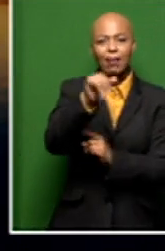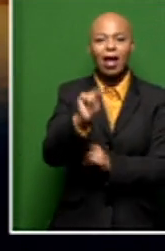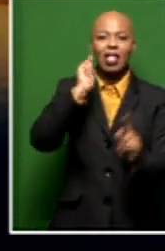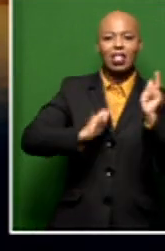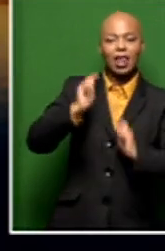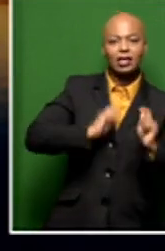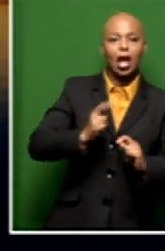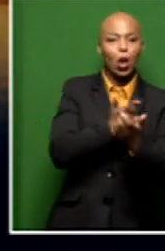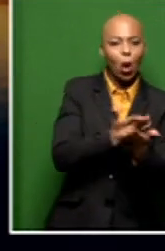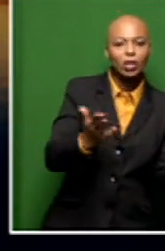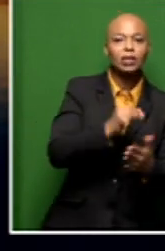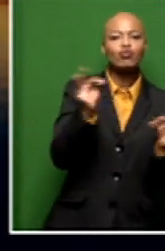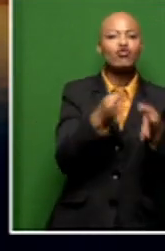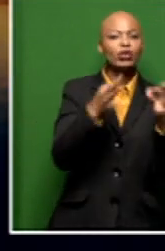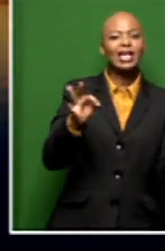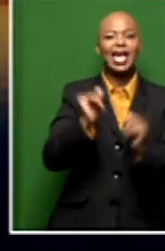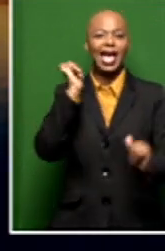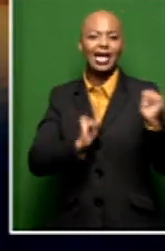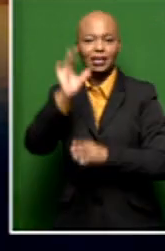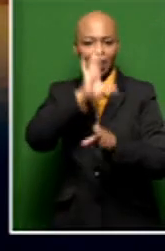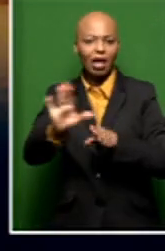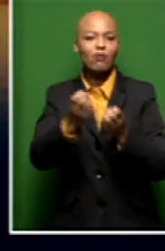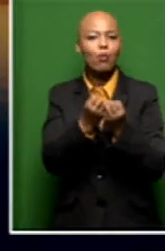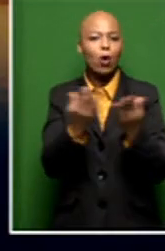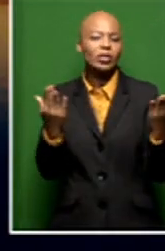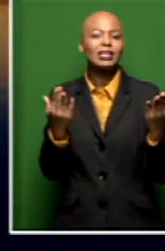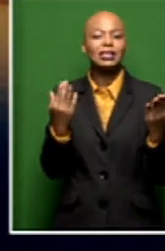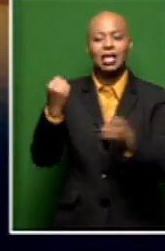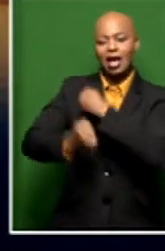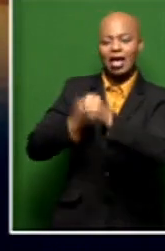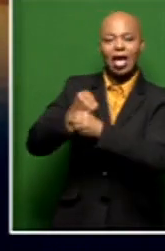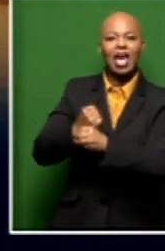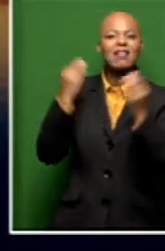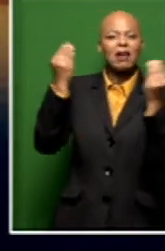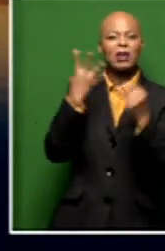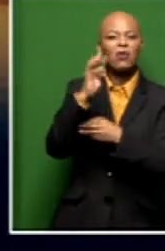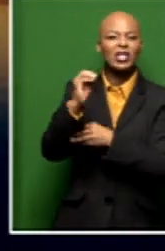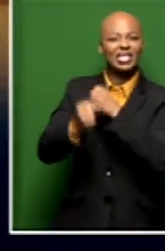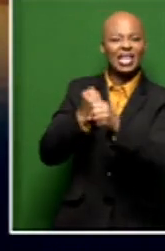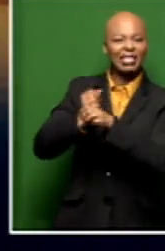music and acting careers of many local artists for more than 40 years. All right. Let's take a quick ad break. We'll give you news after this.